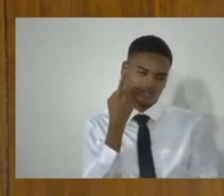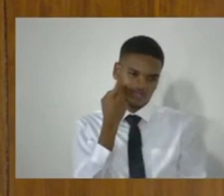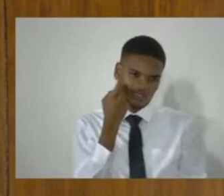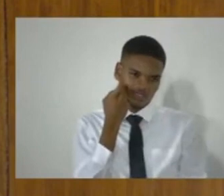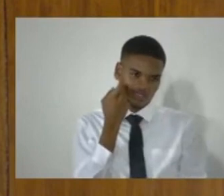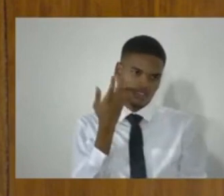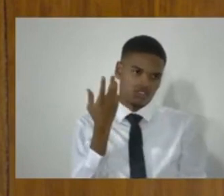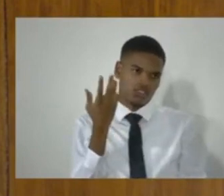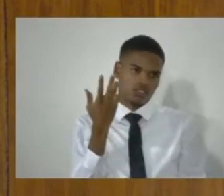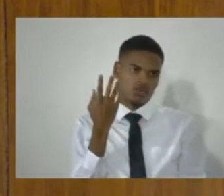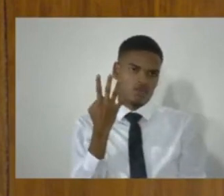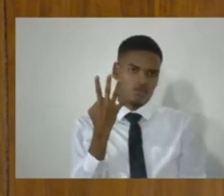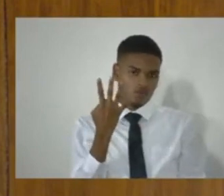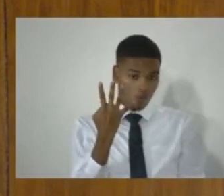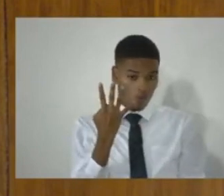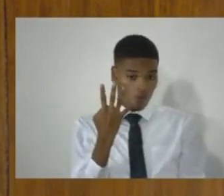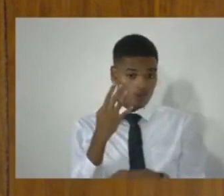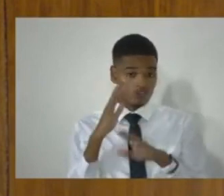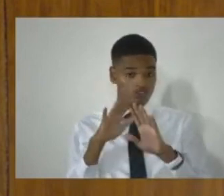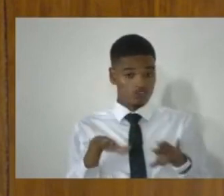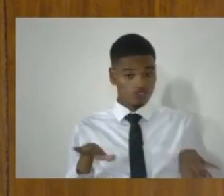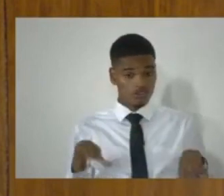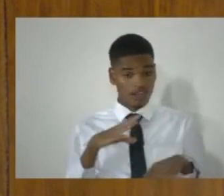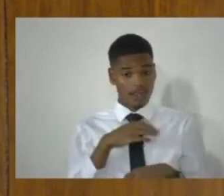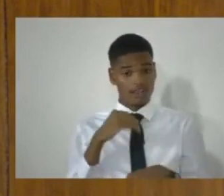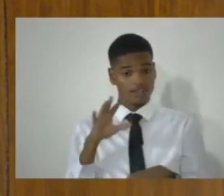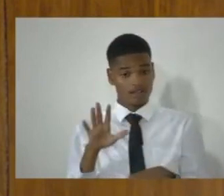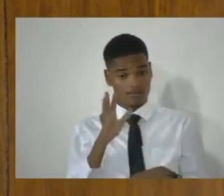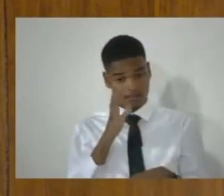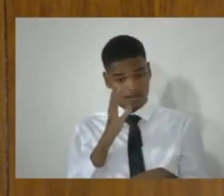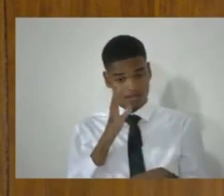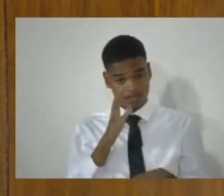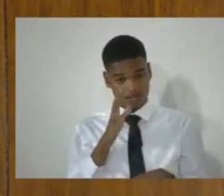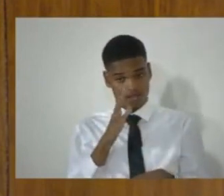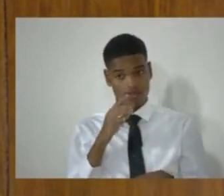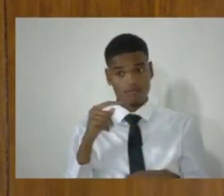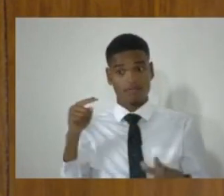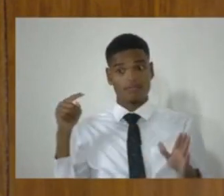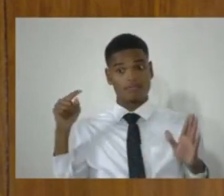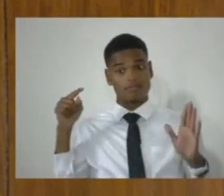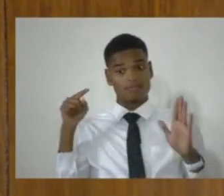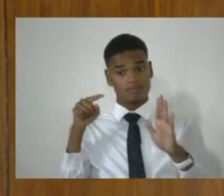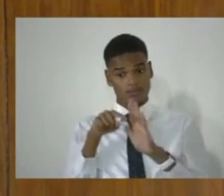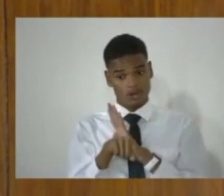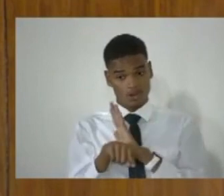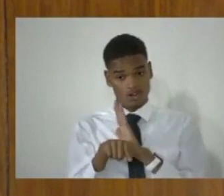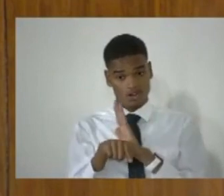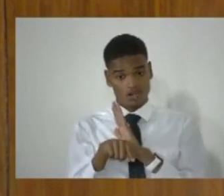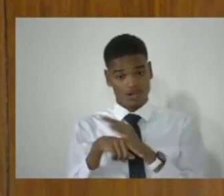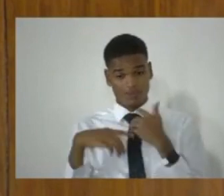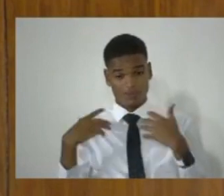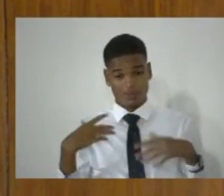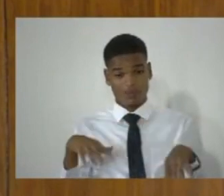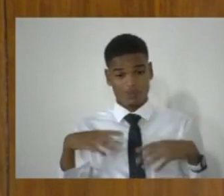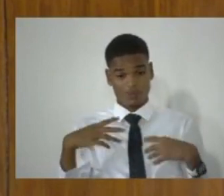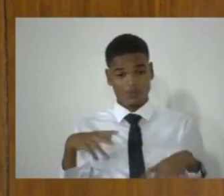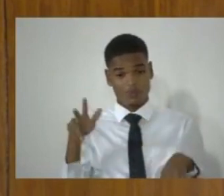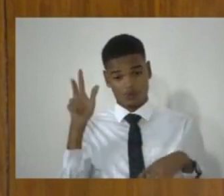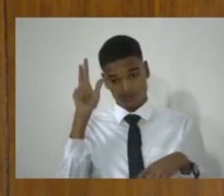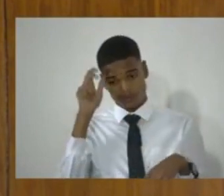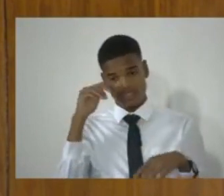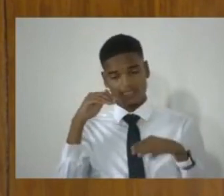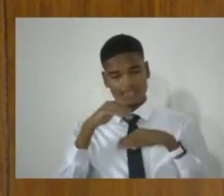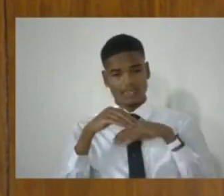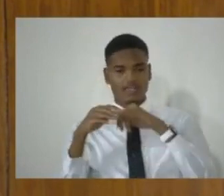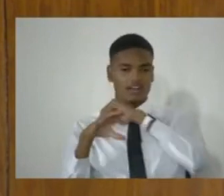I think four children and their mother had been brutally murdered in Clarendon. And I said